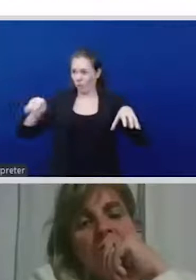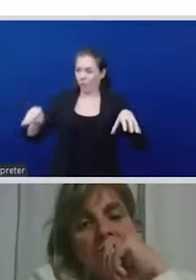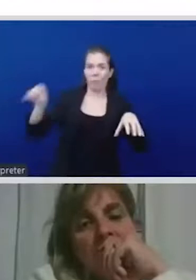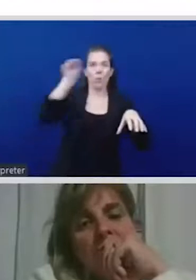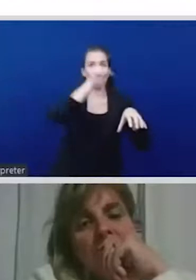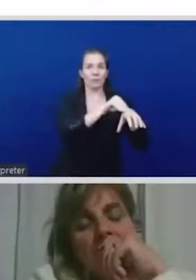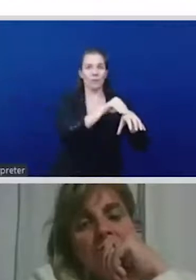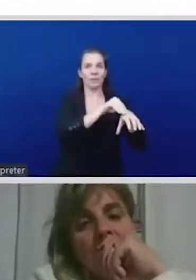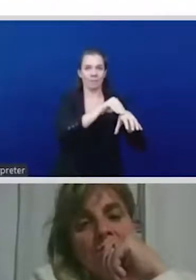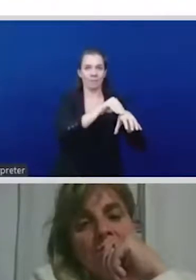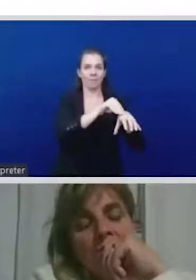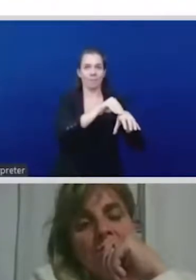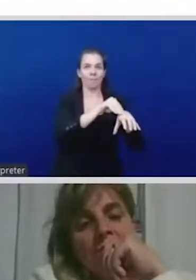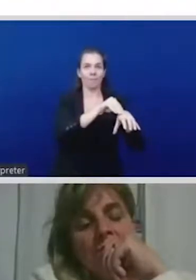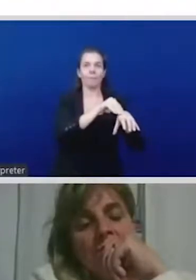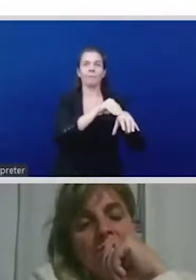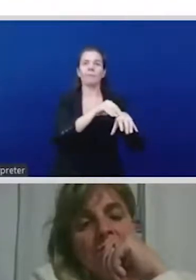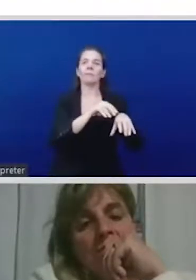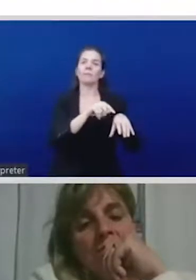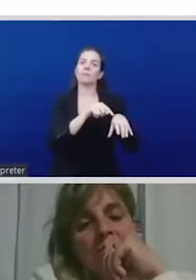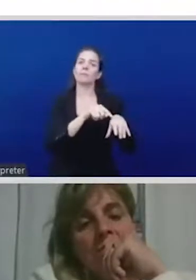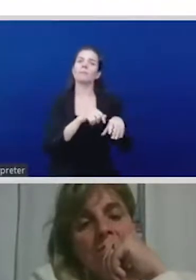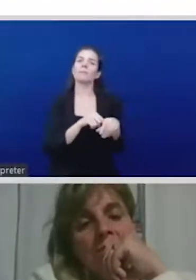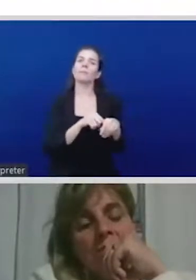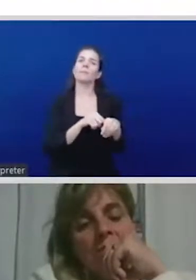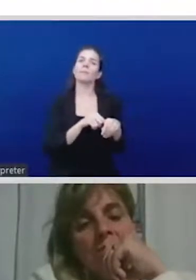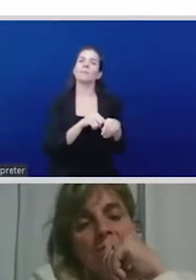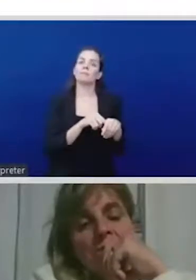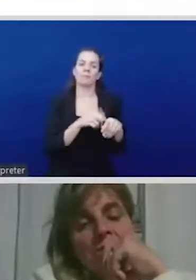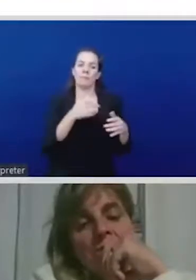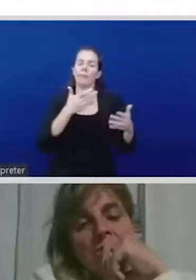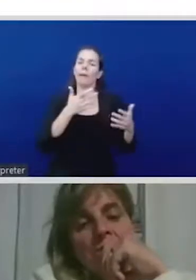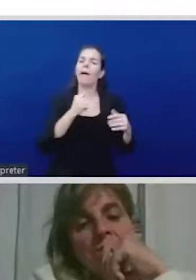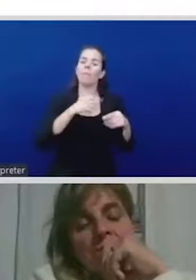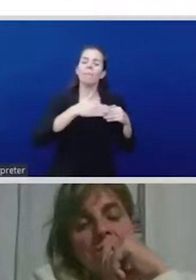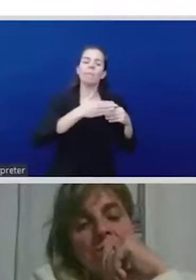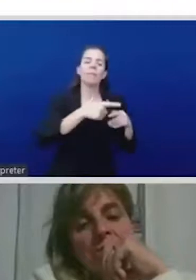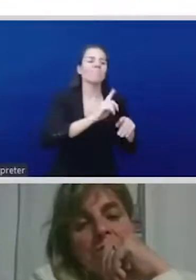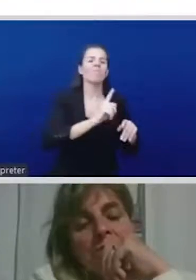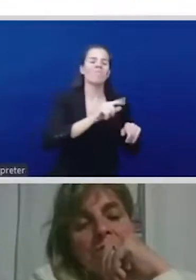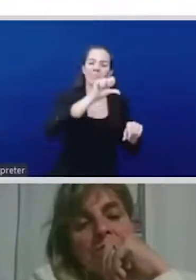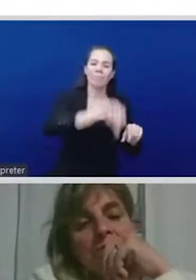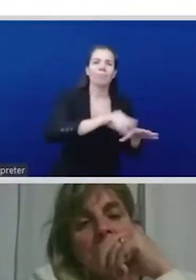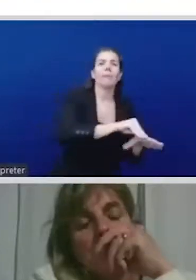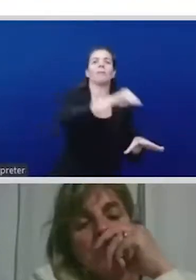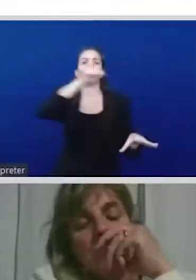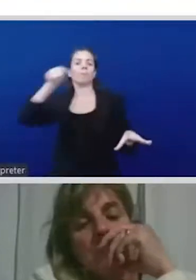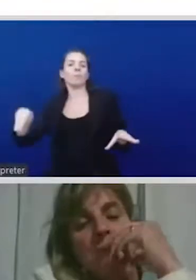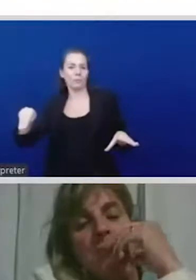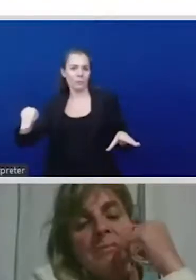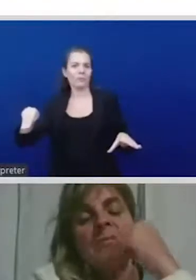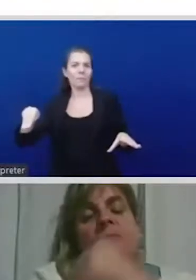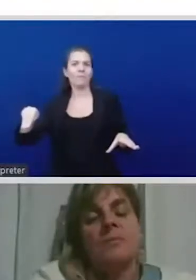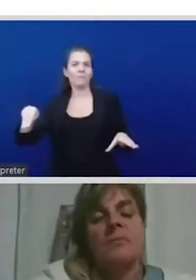how these women and especially the women who've been elected to the village councils because there is a quota of seats for women to